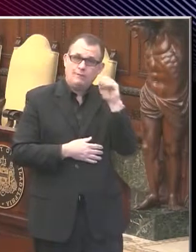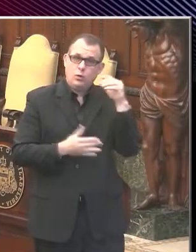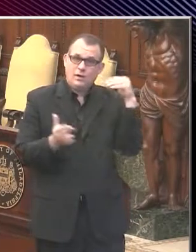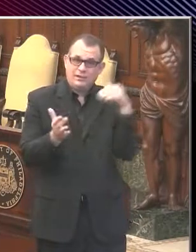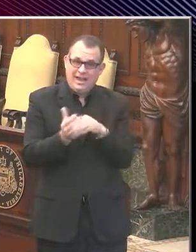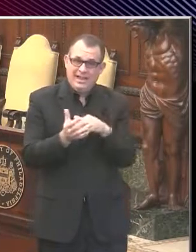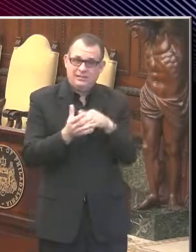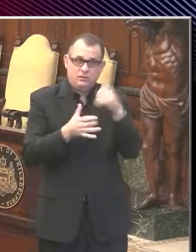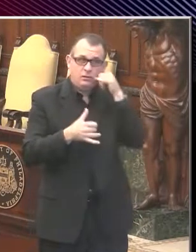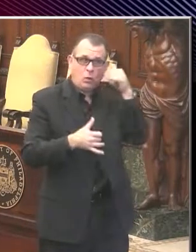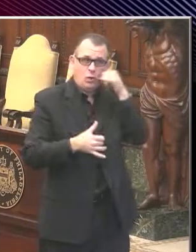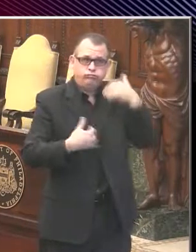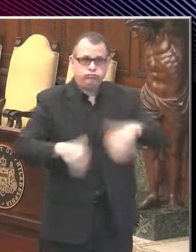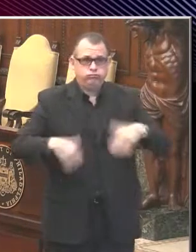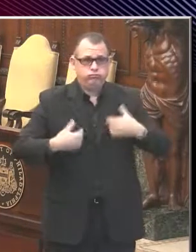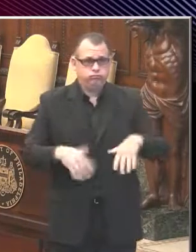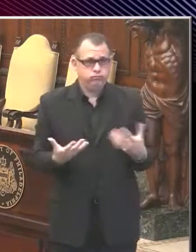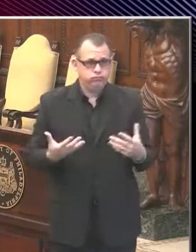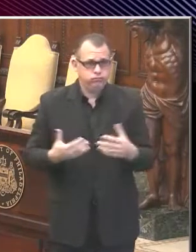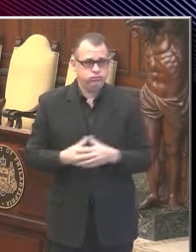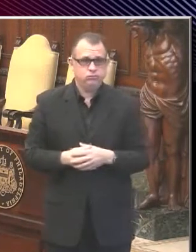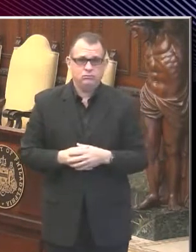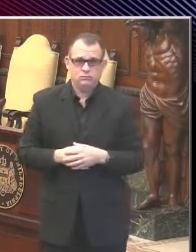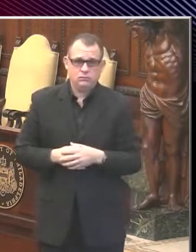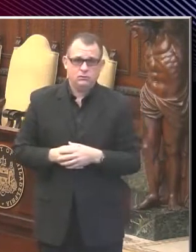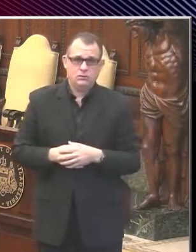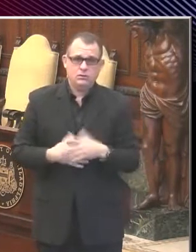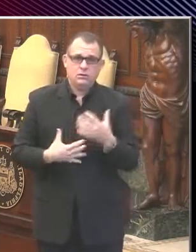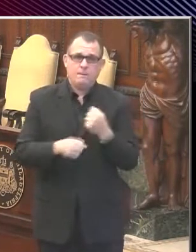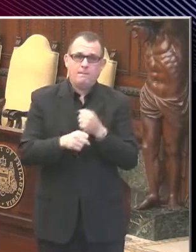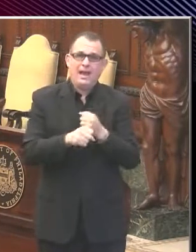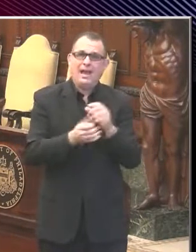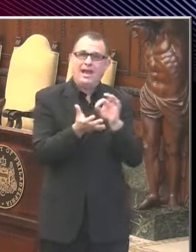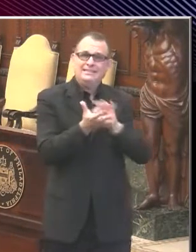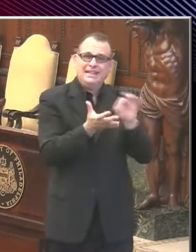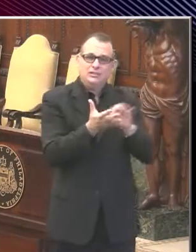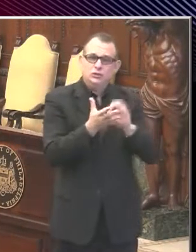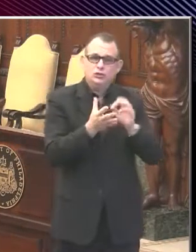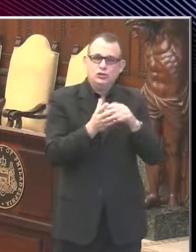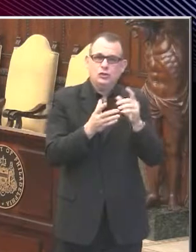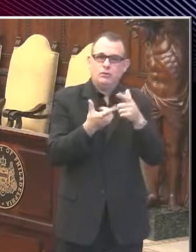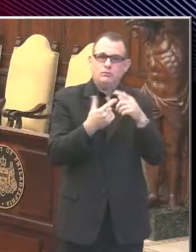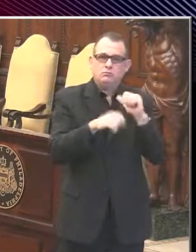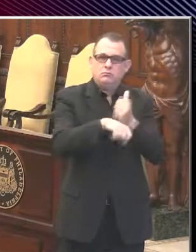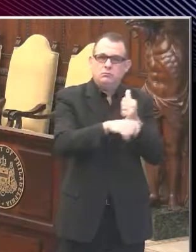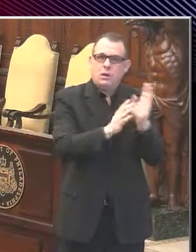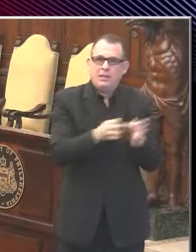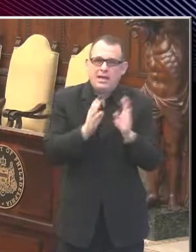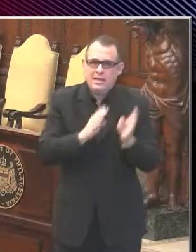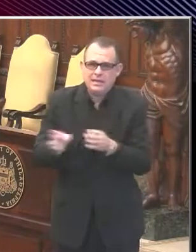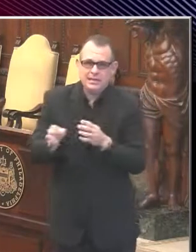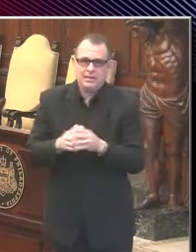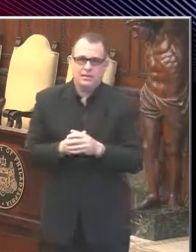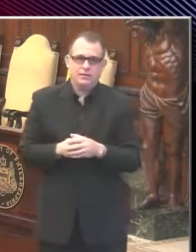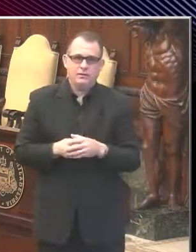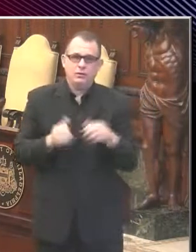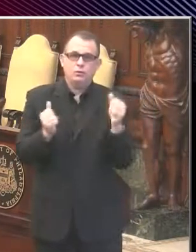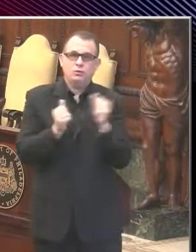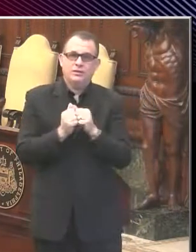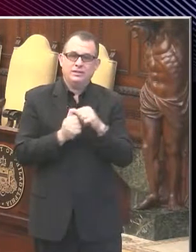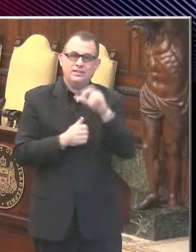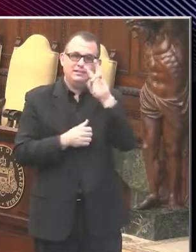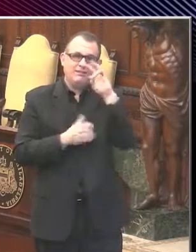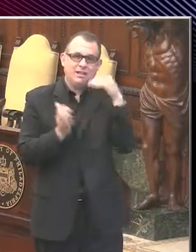Philadelphia and have made a census participation plan with over 7,000 households. This work is essential as we continue to recover.